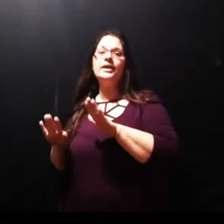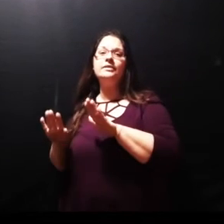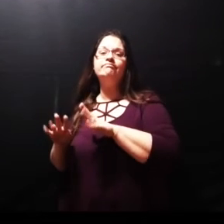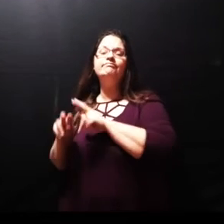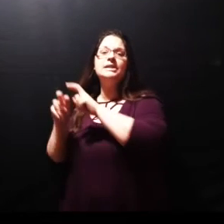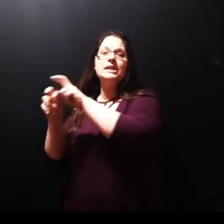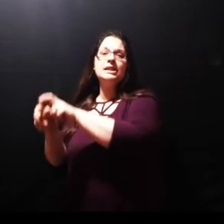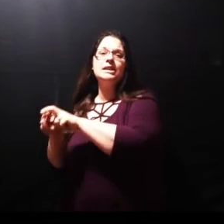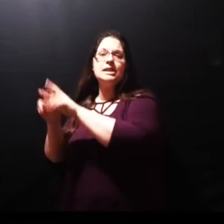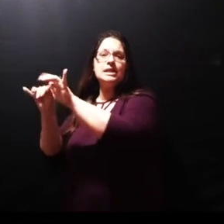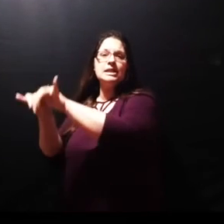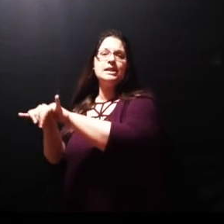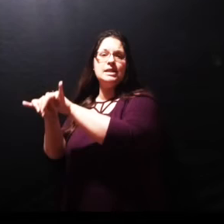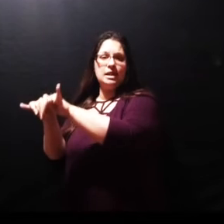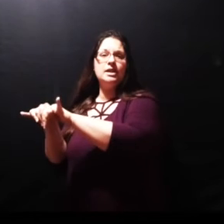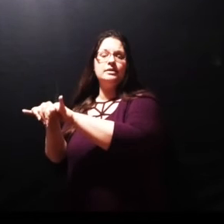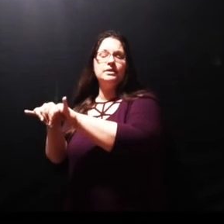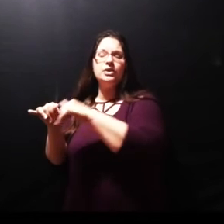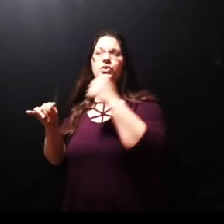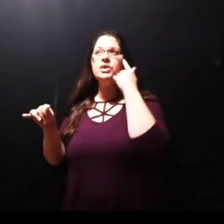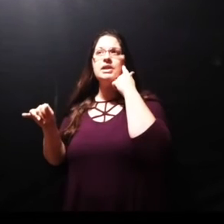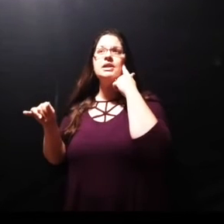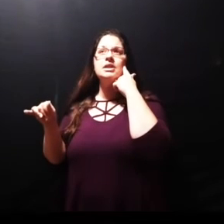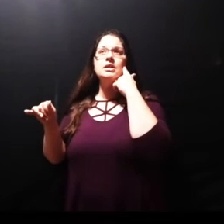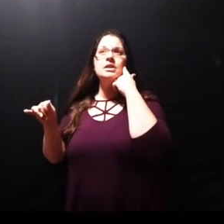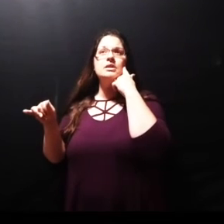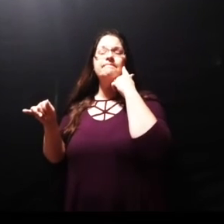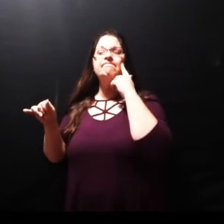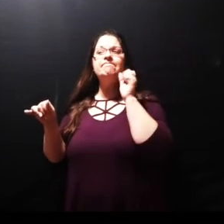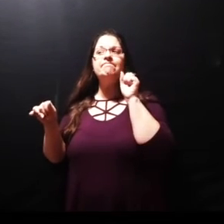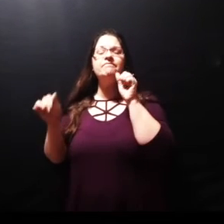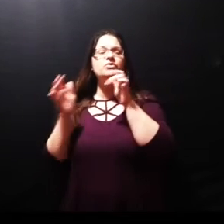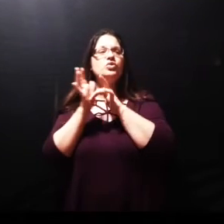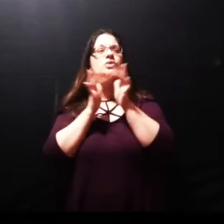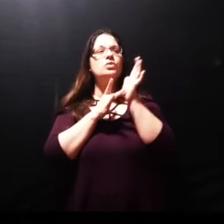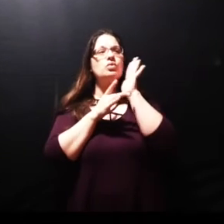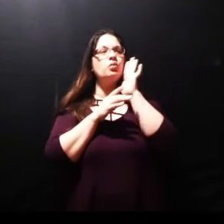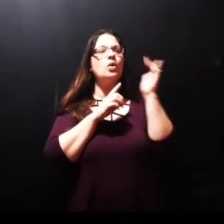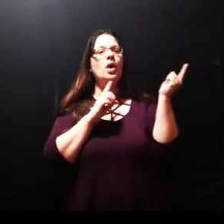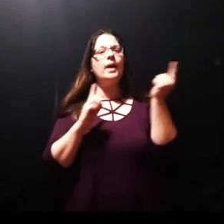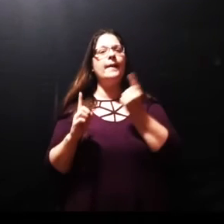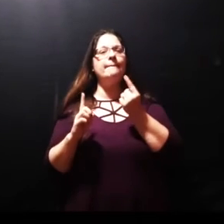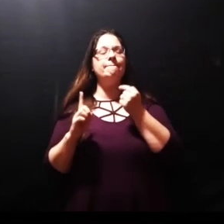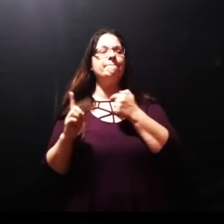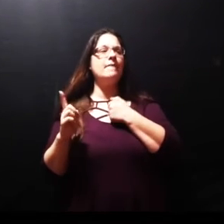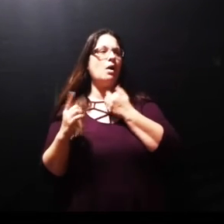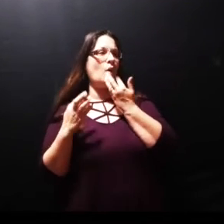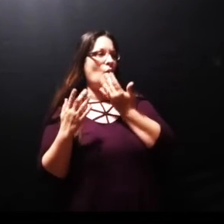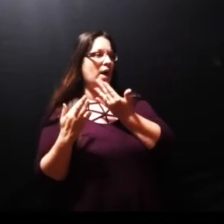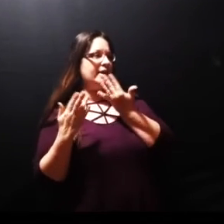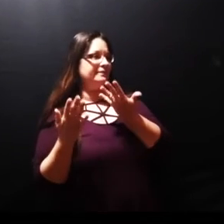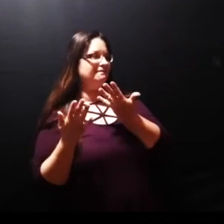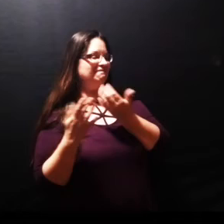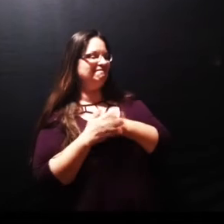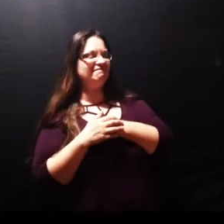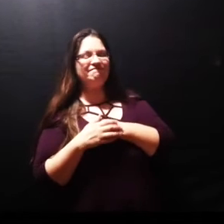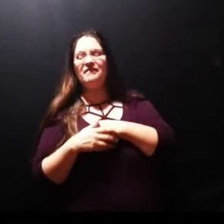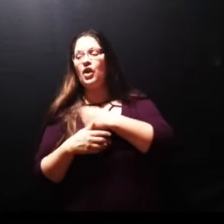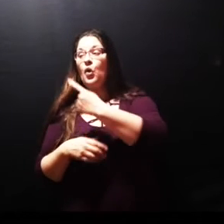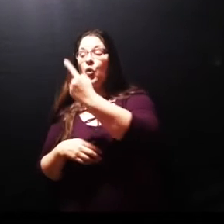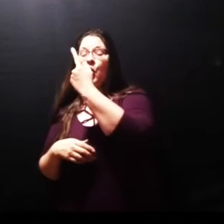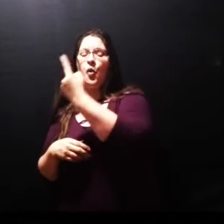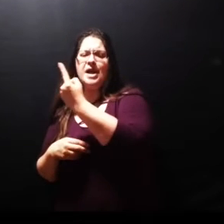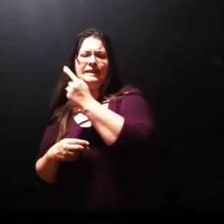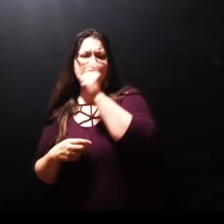and she just thinks he'll come he'll get here I'll wait so one has to